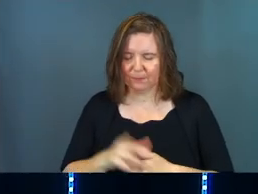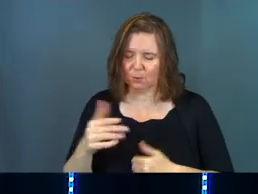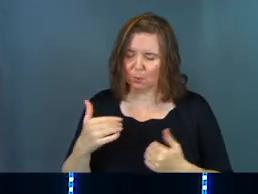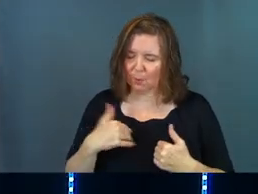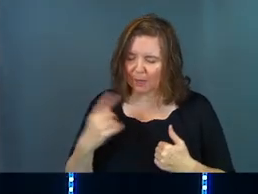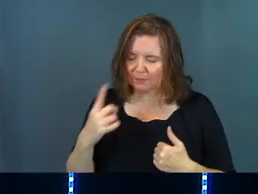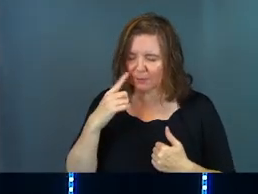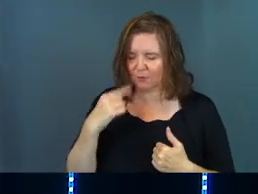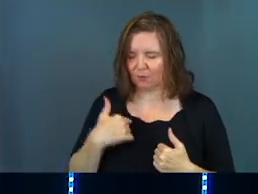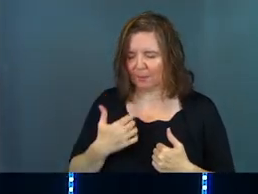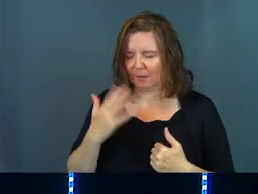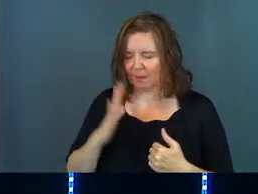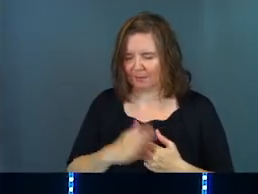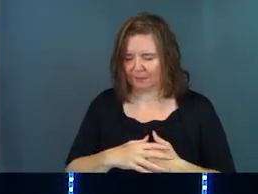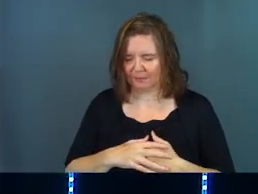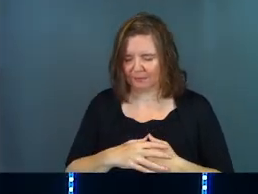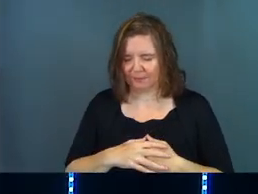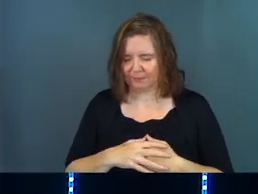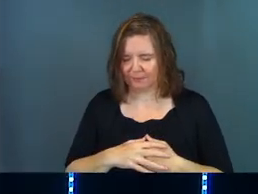Do you have something for me, God?